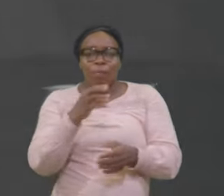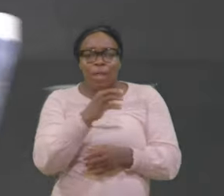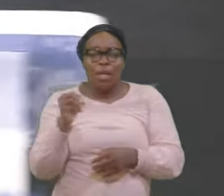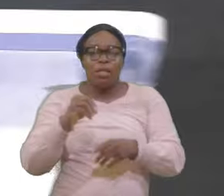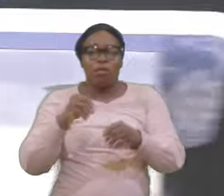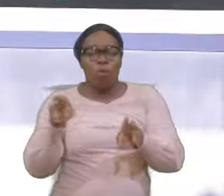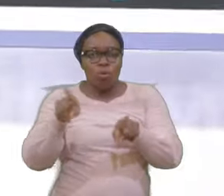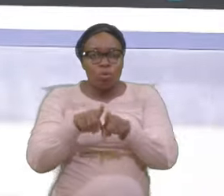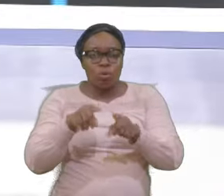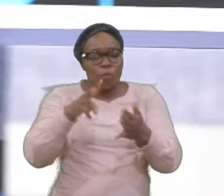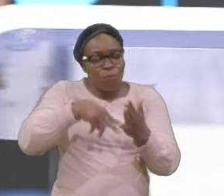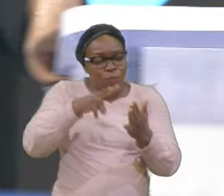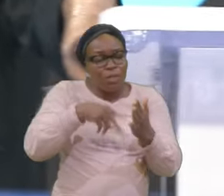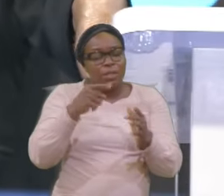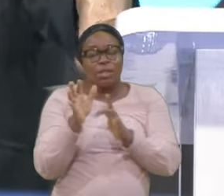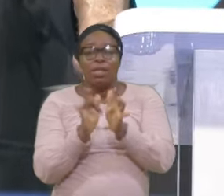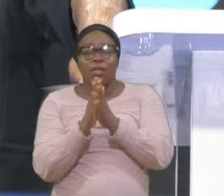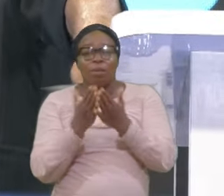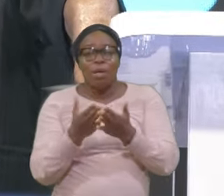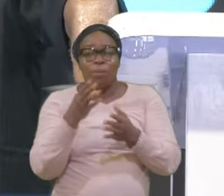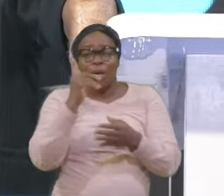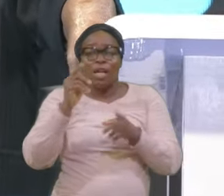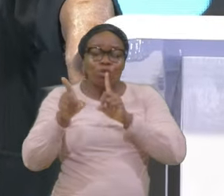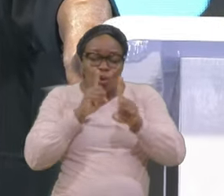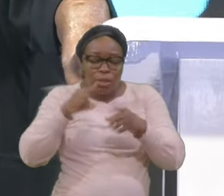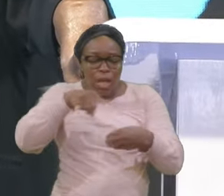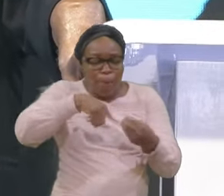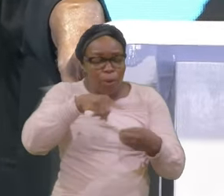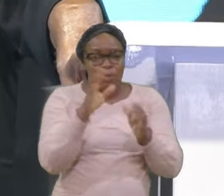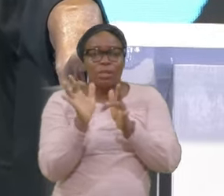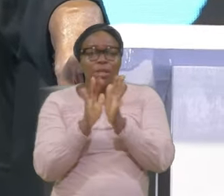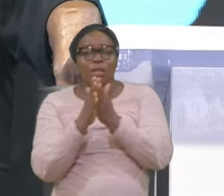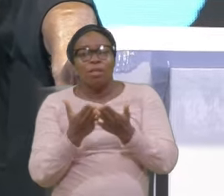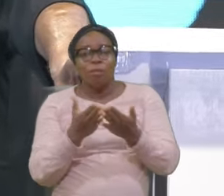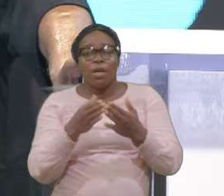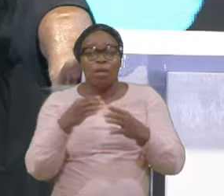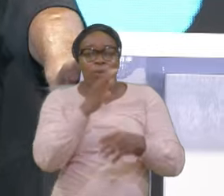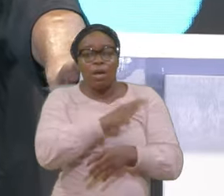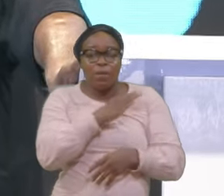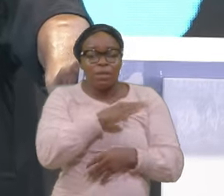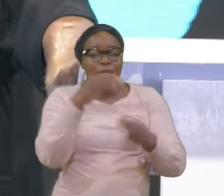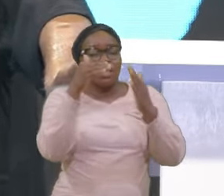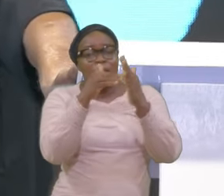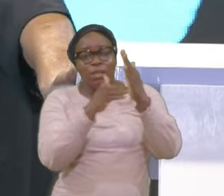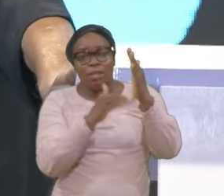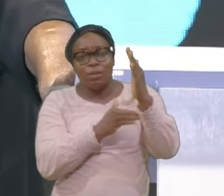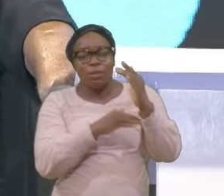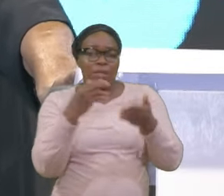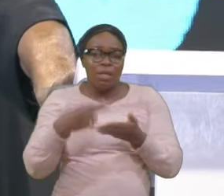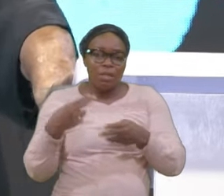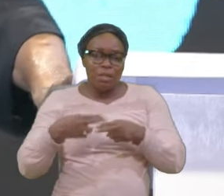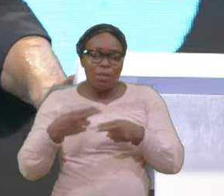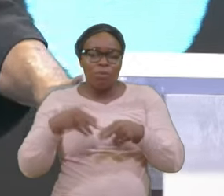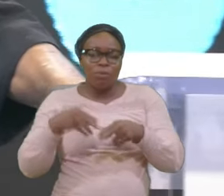scriptures And when mommy Was sick I remember That particular Year And mommy Was always Giving Almost